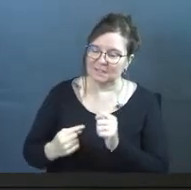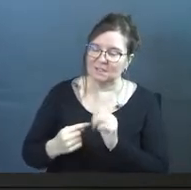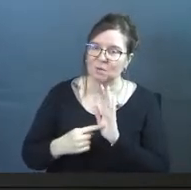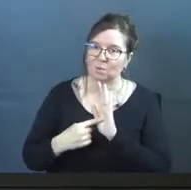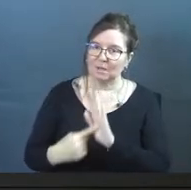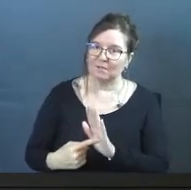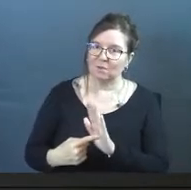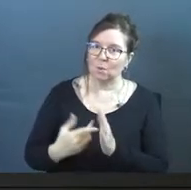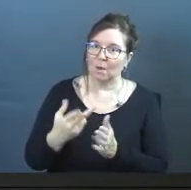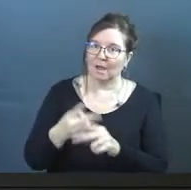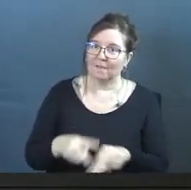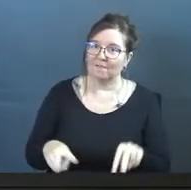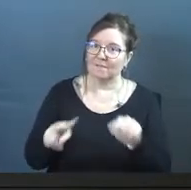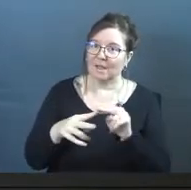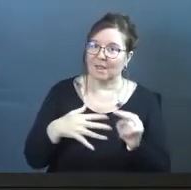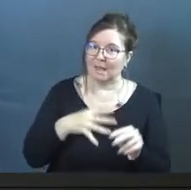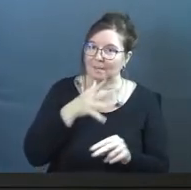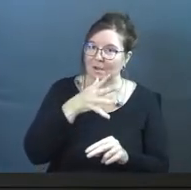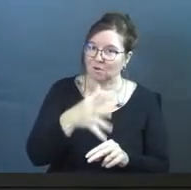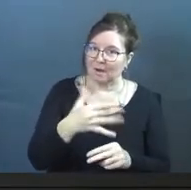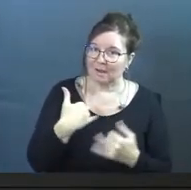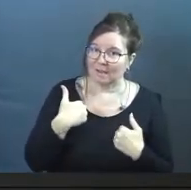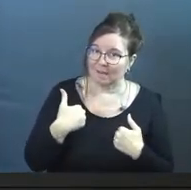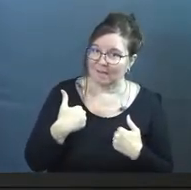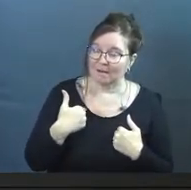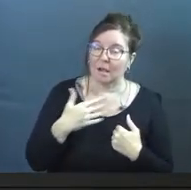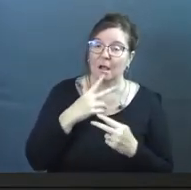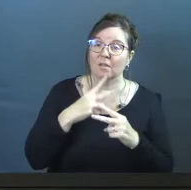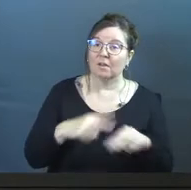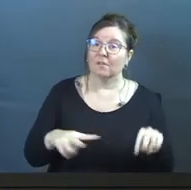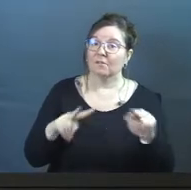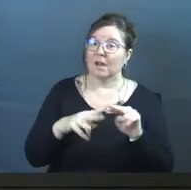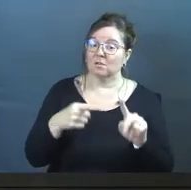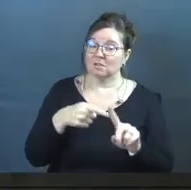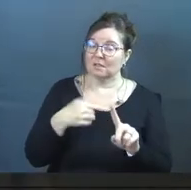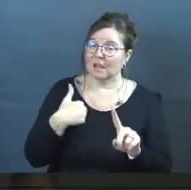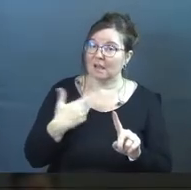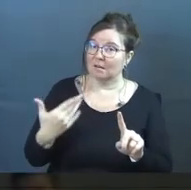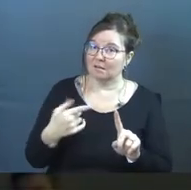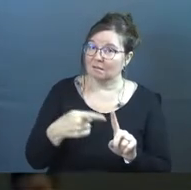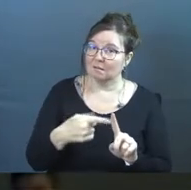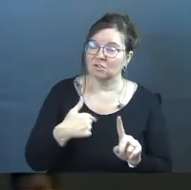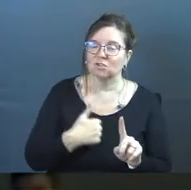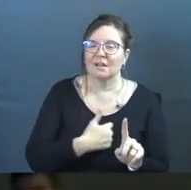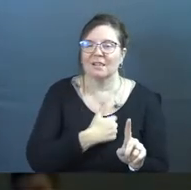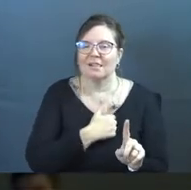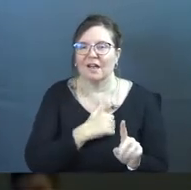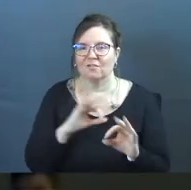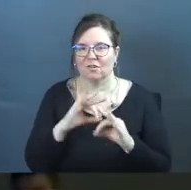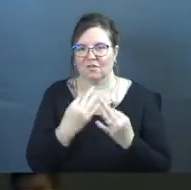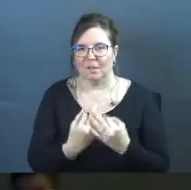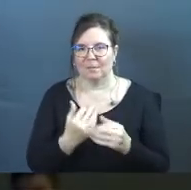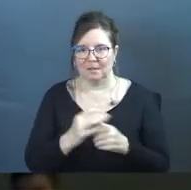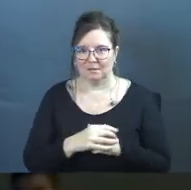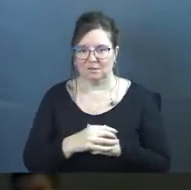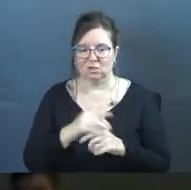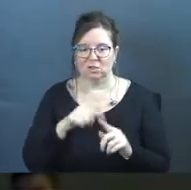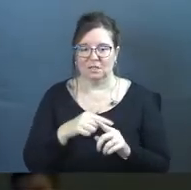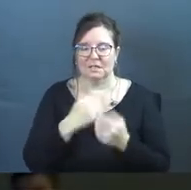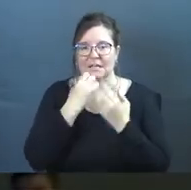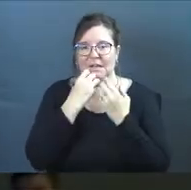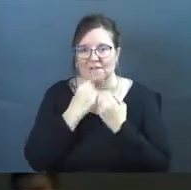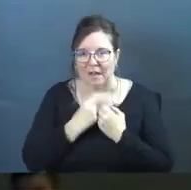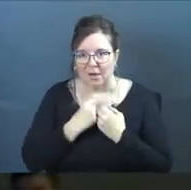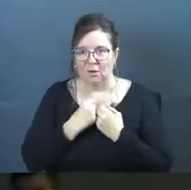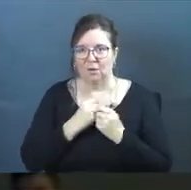revealed a value that my Grammy had. And what the value that my Grammy has was that she loved her family, that she